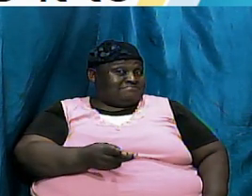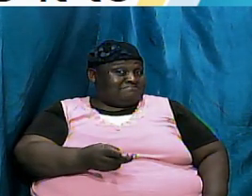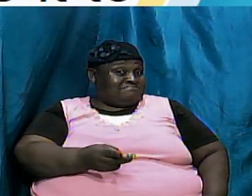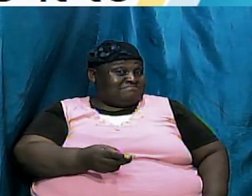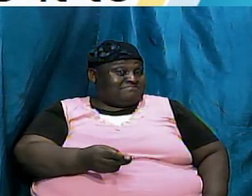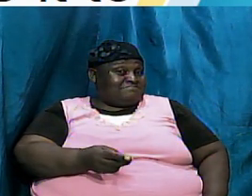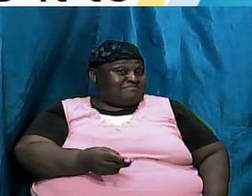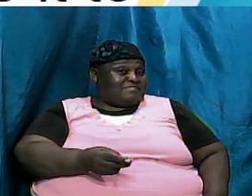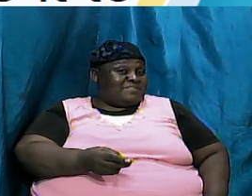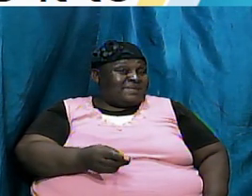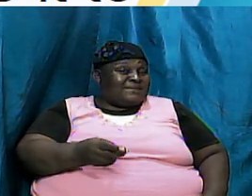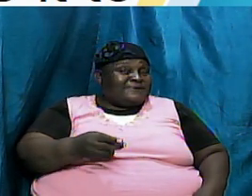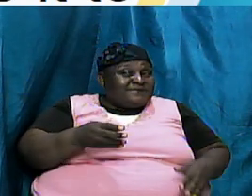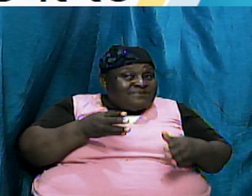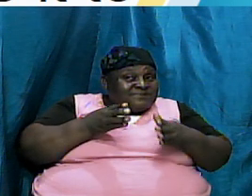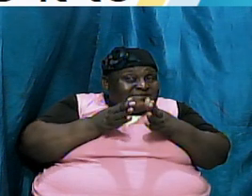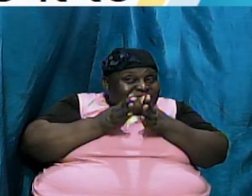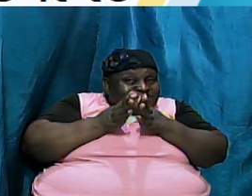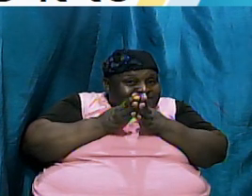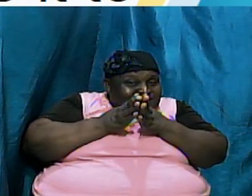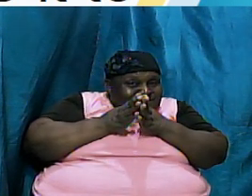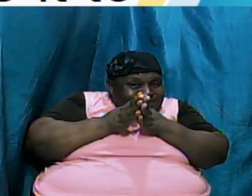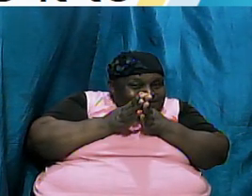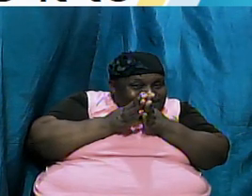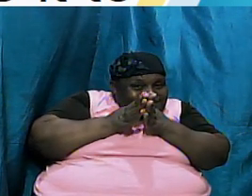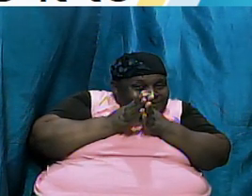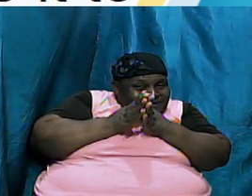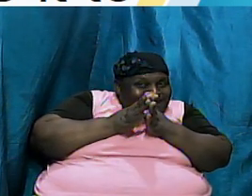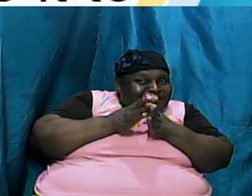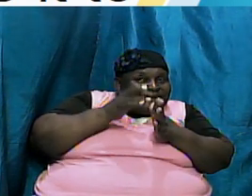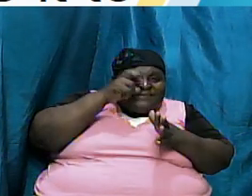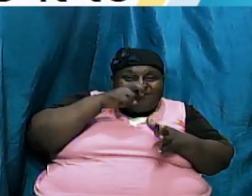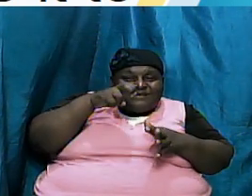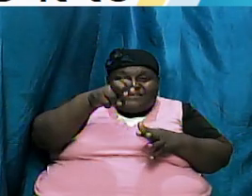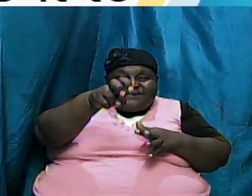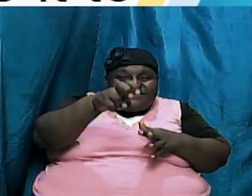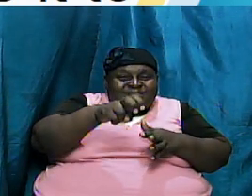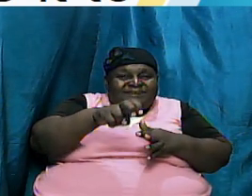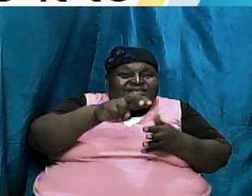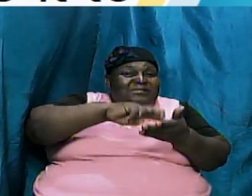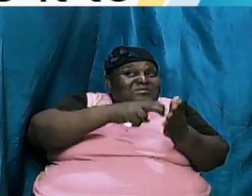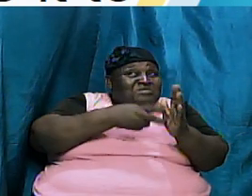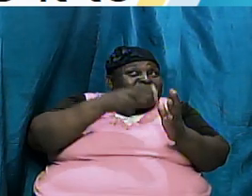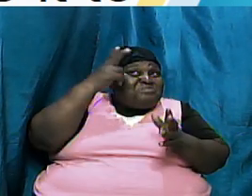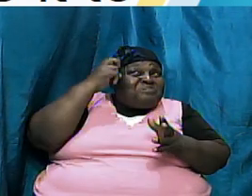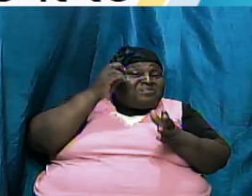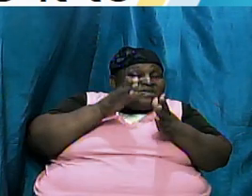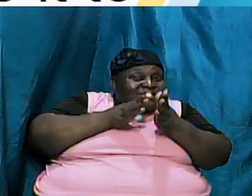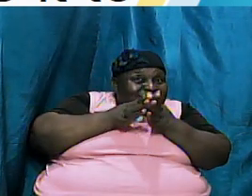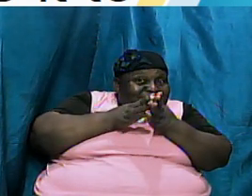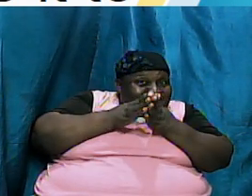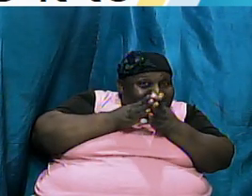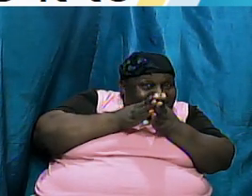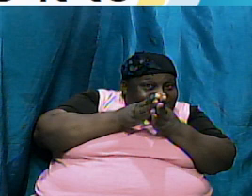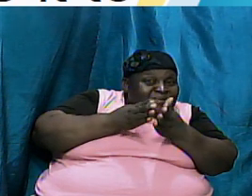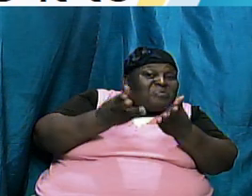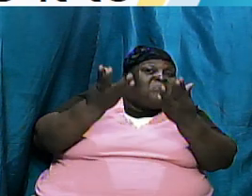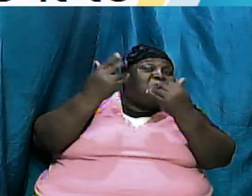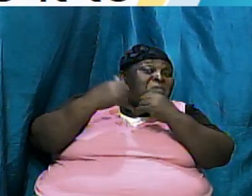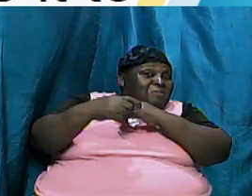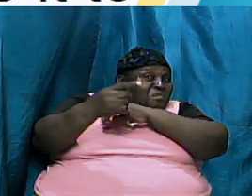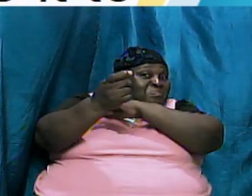shortly the Bible said the serpent which represented Satan came and tempted Eve